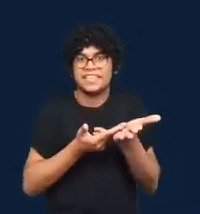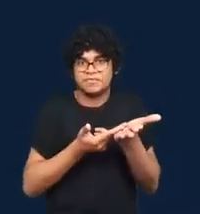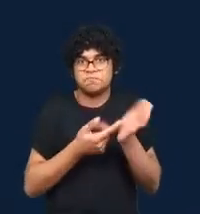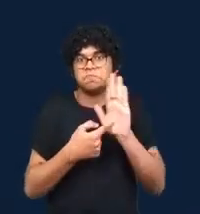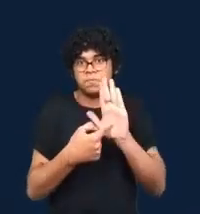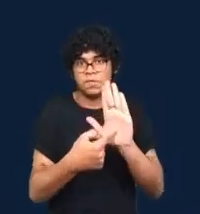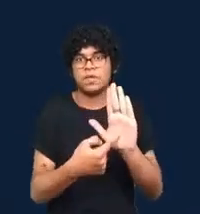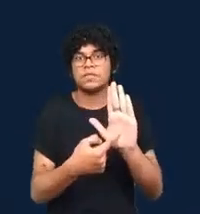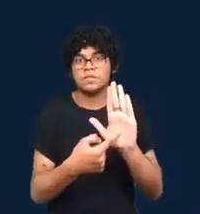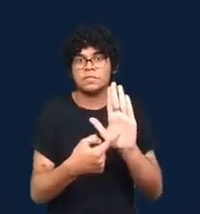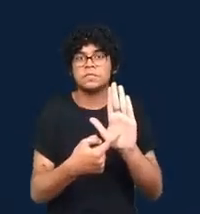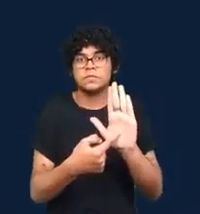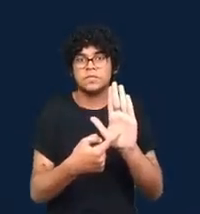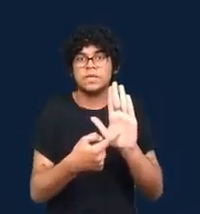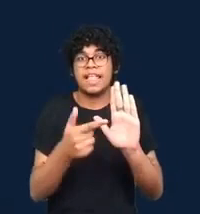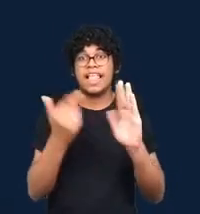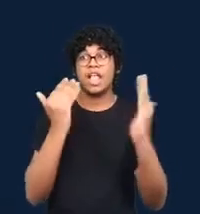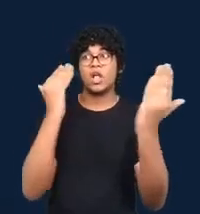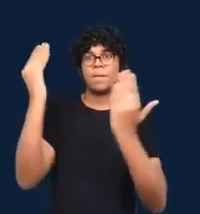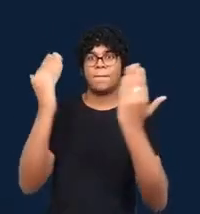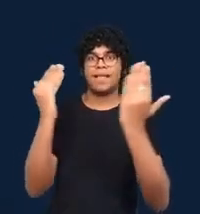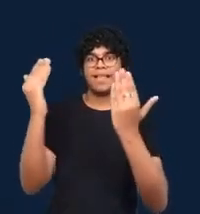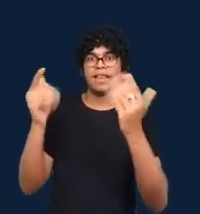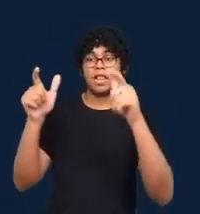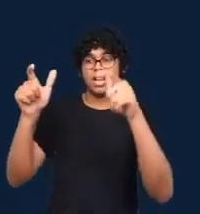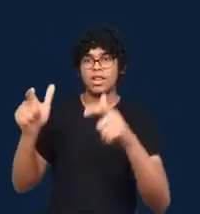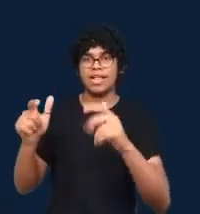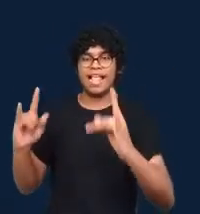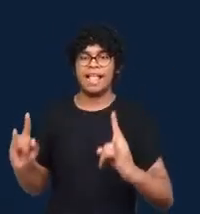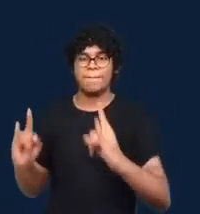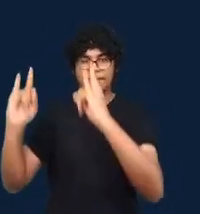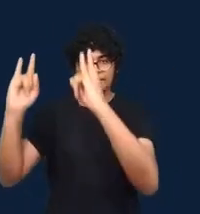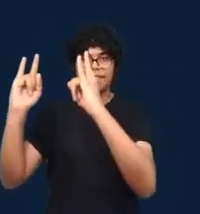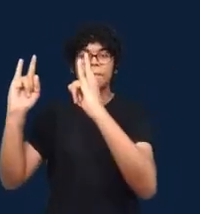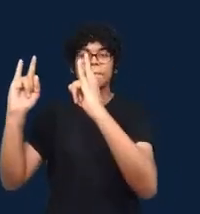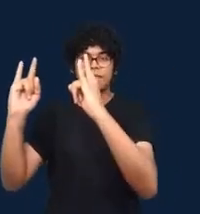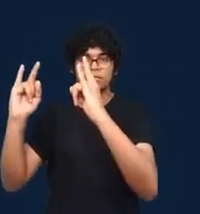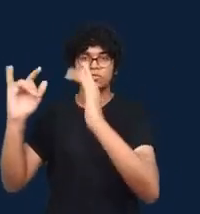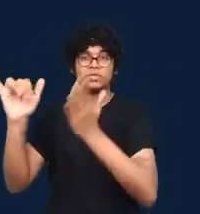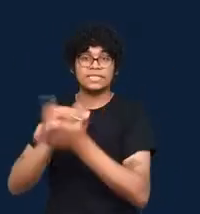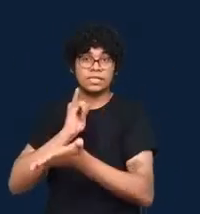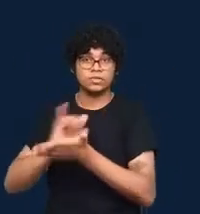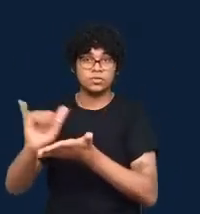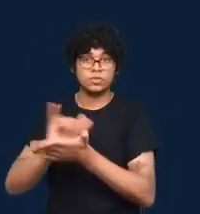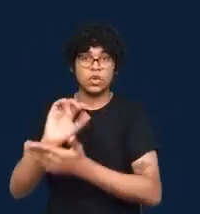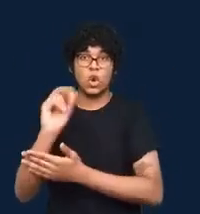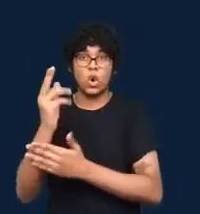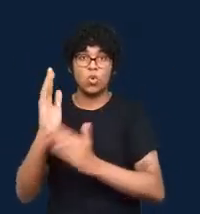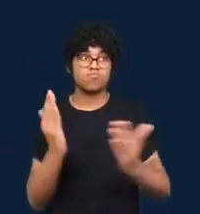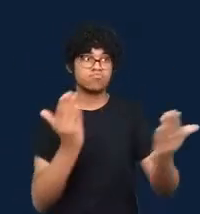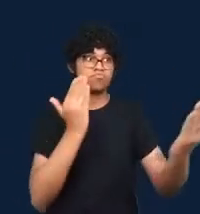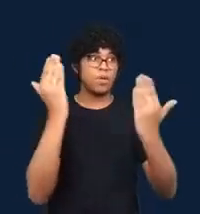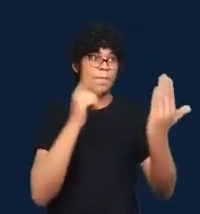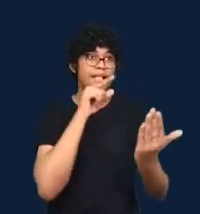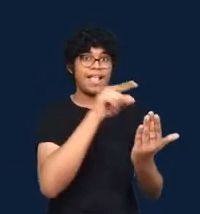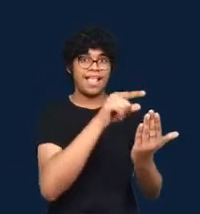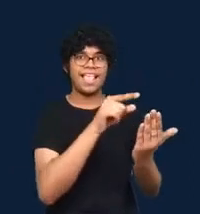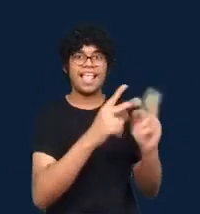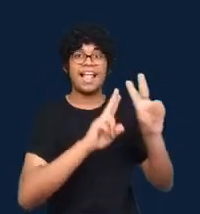and thereby makes it experienceable through the proxy of the parking space to which many of us can relate.